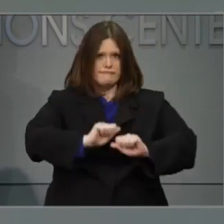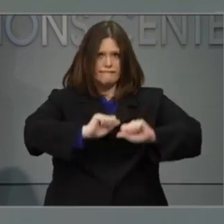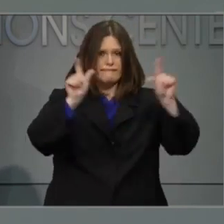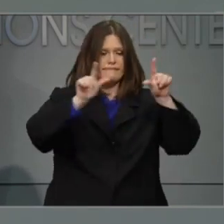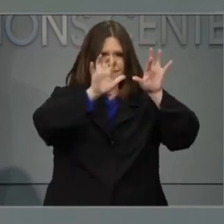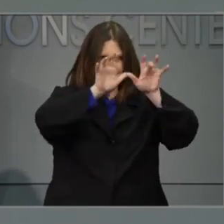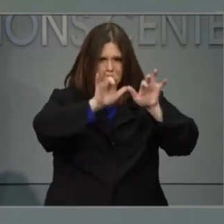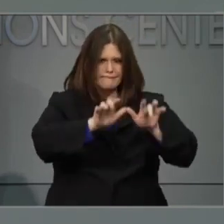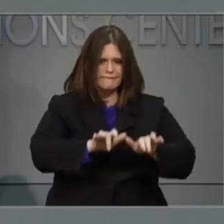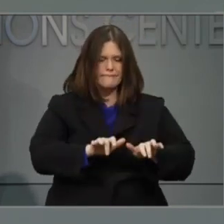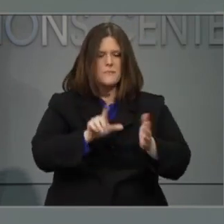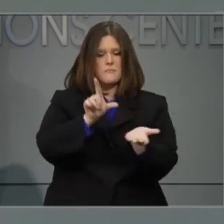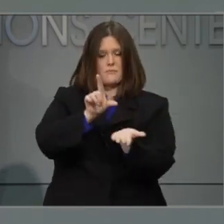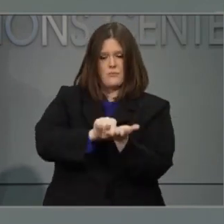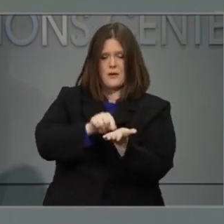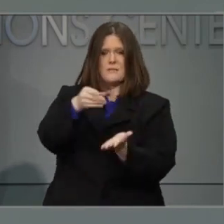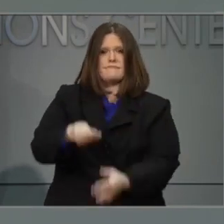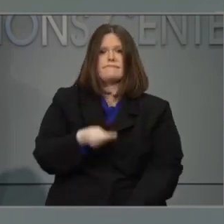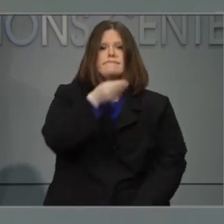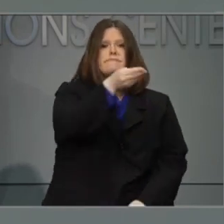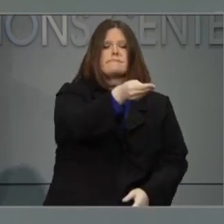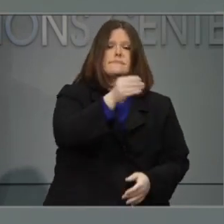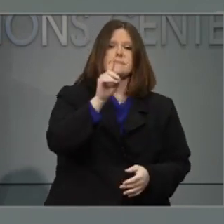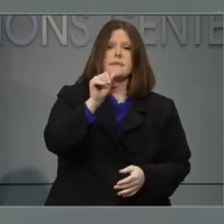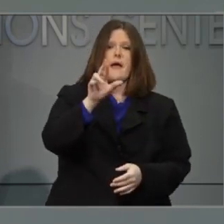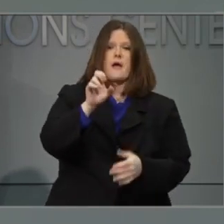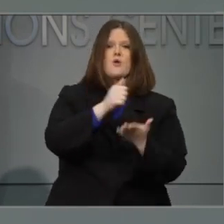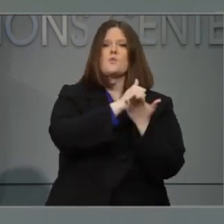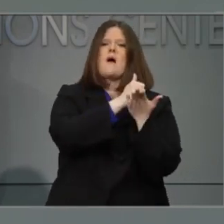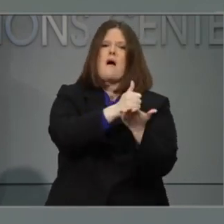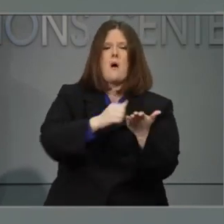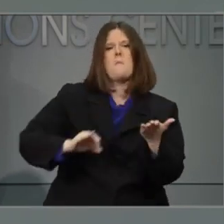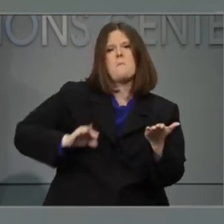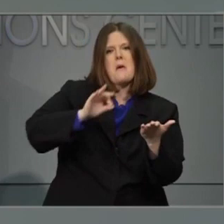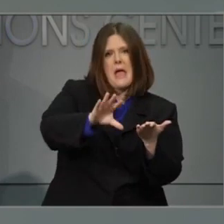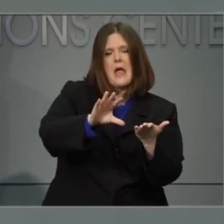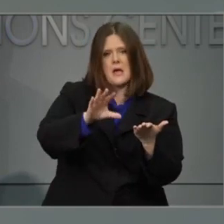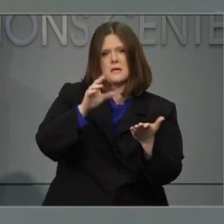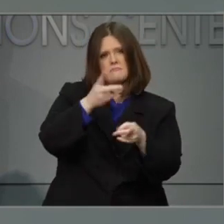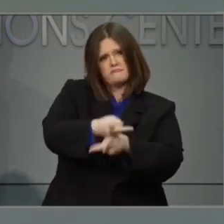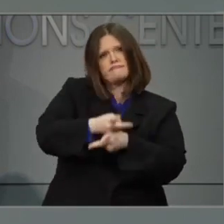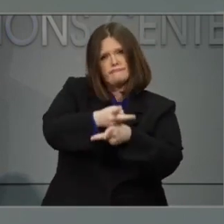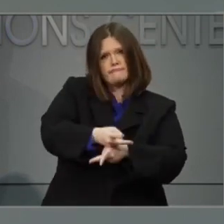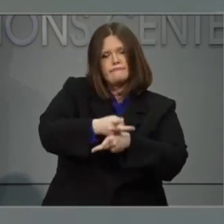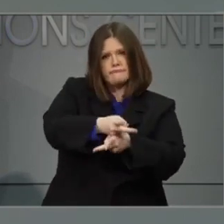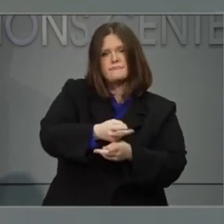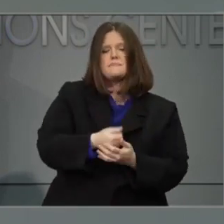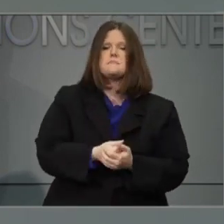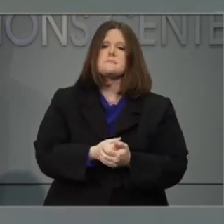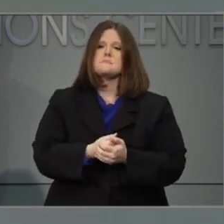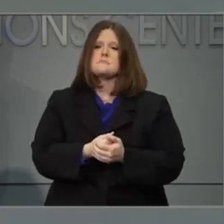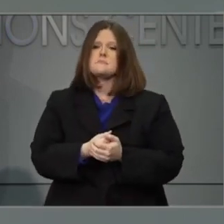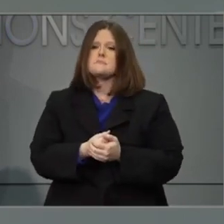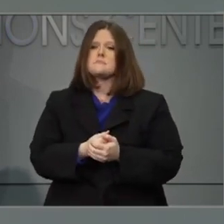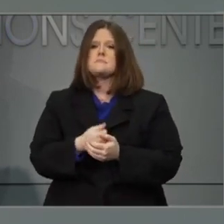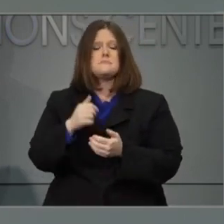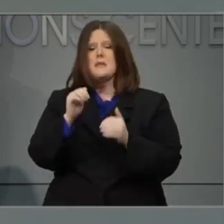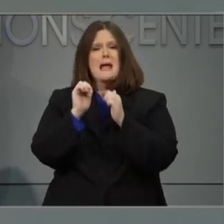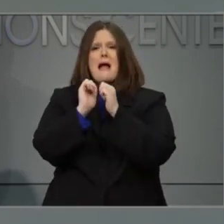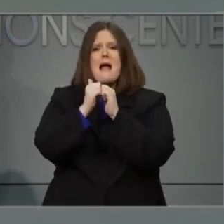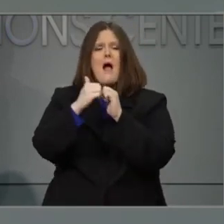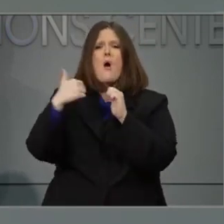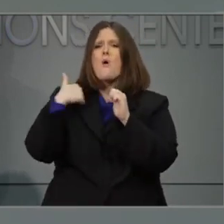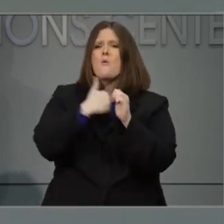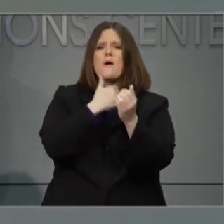selected childcare program for financial help paying for that childcare. We're able to provide this support